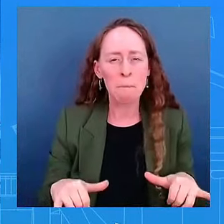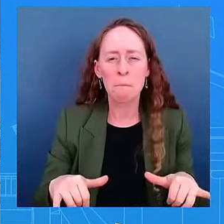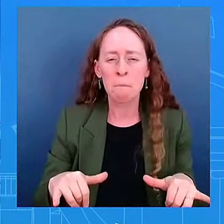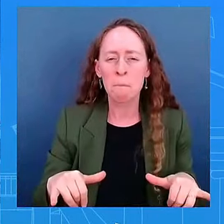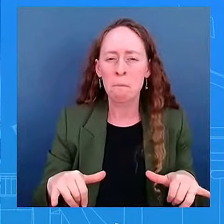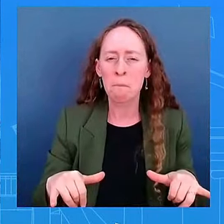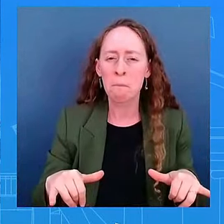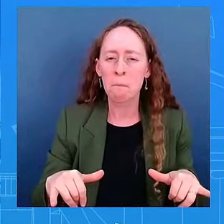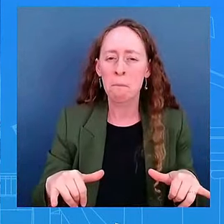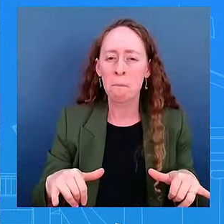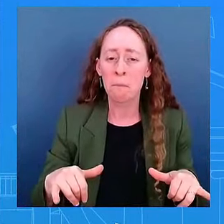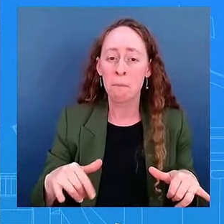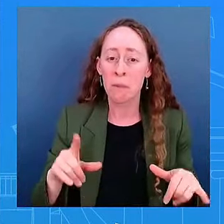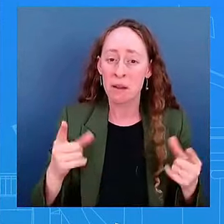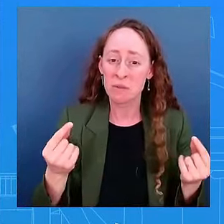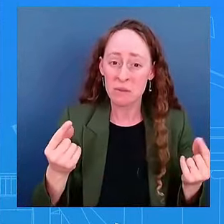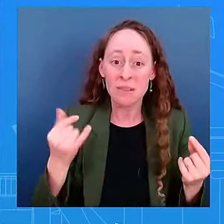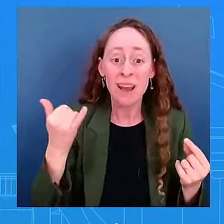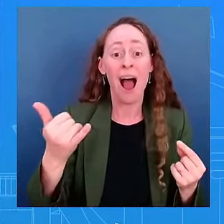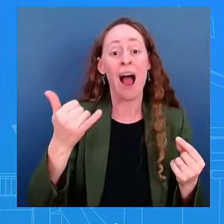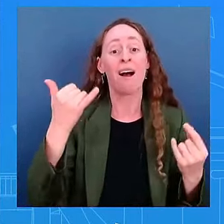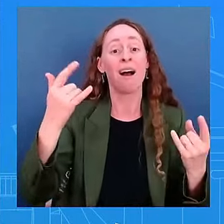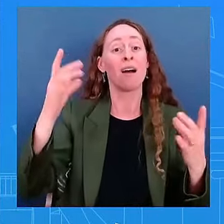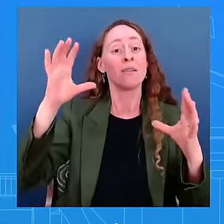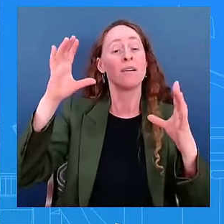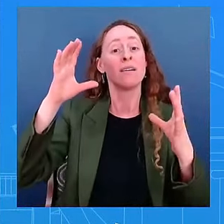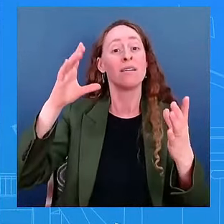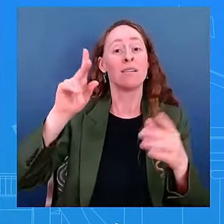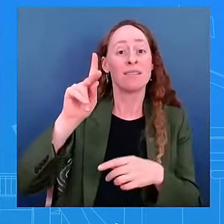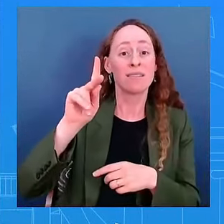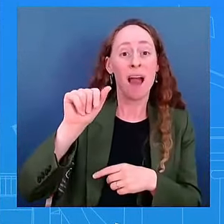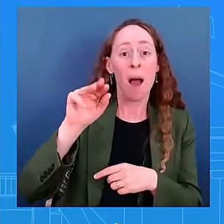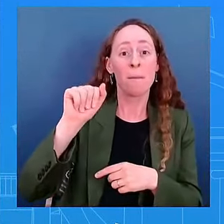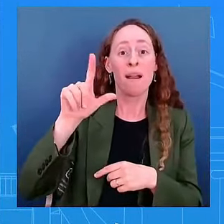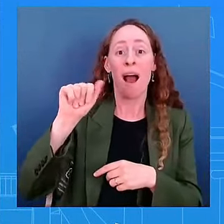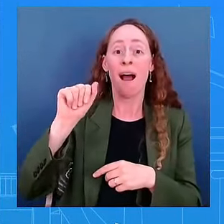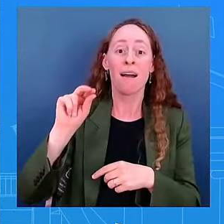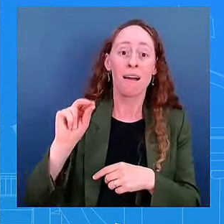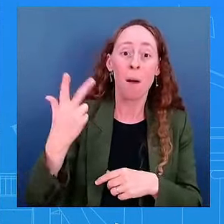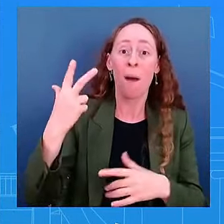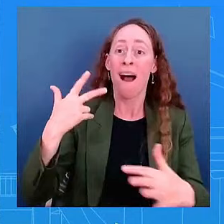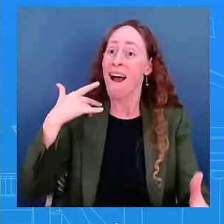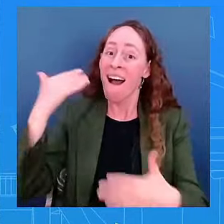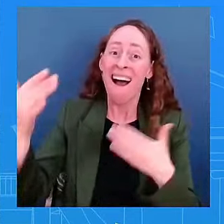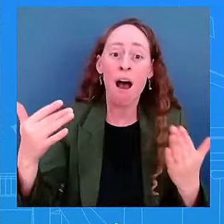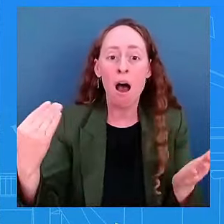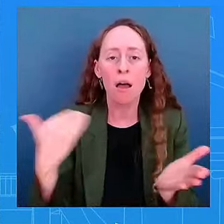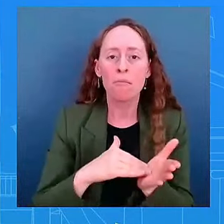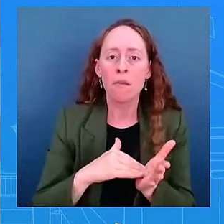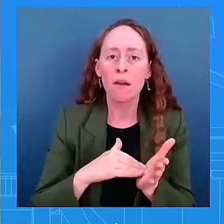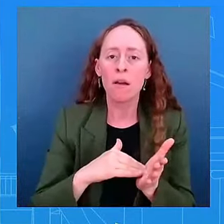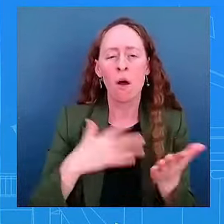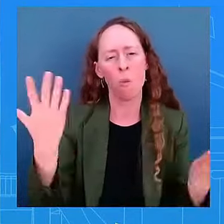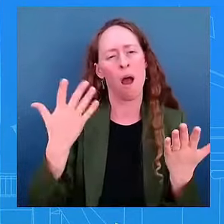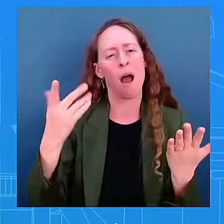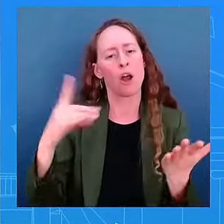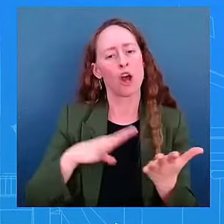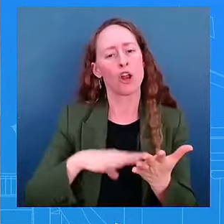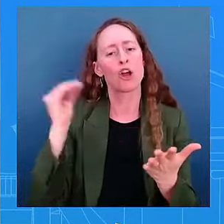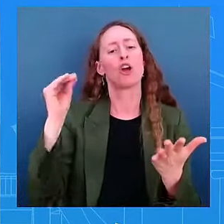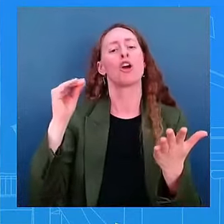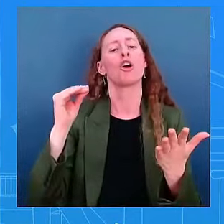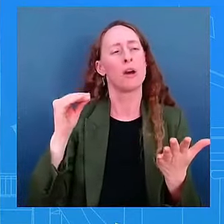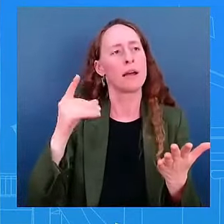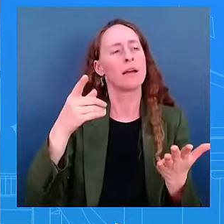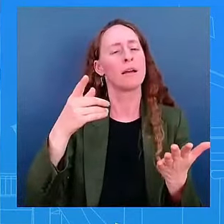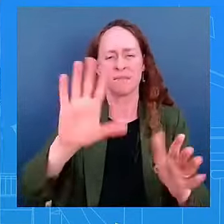becomes president? I mean, when you say lesson learned, meaning... How could you have done something differently,